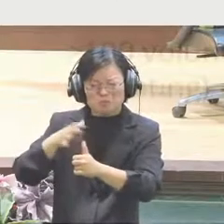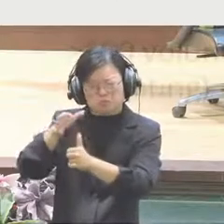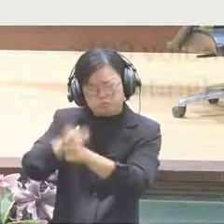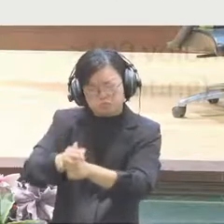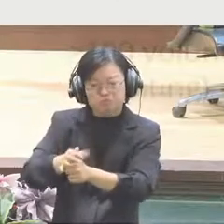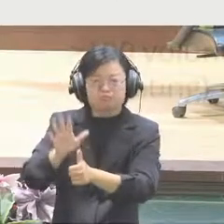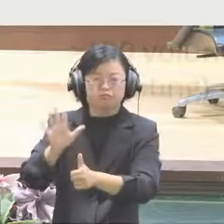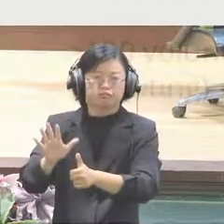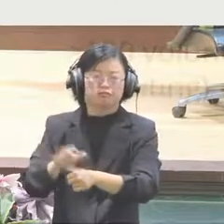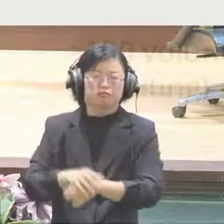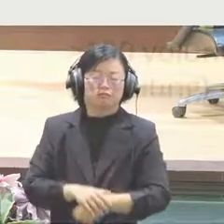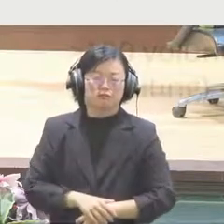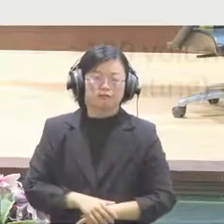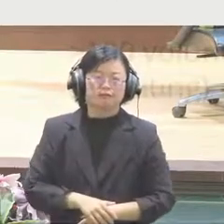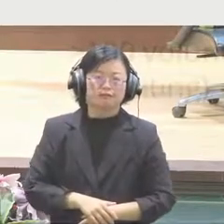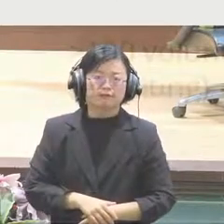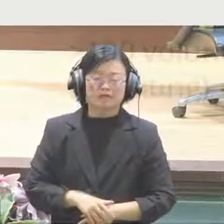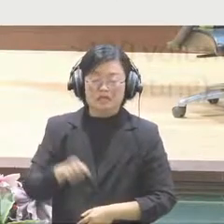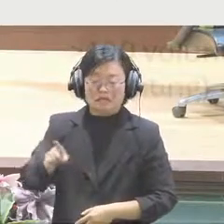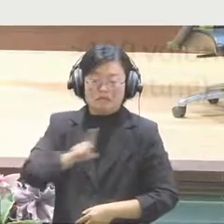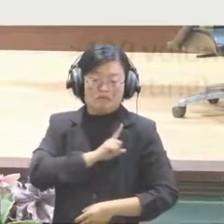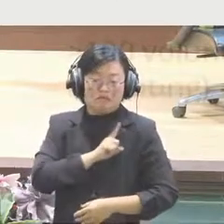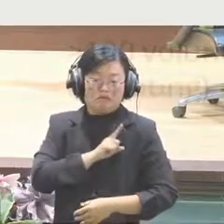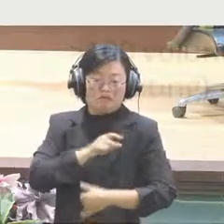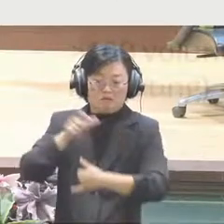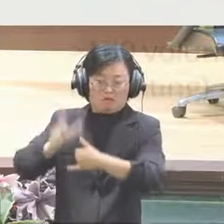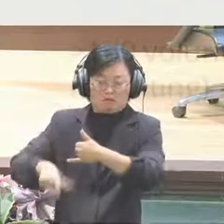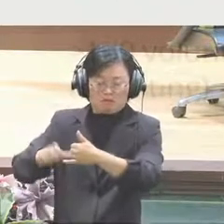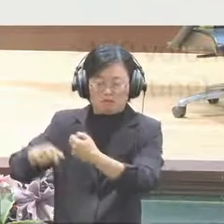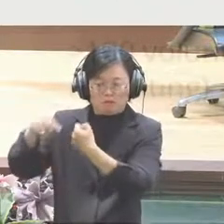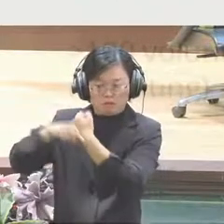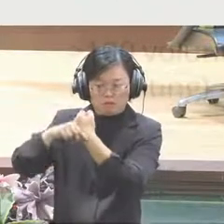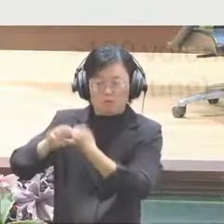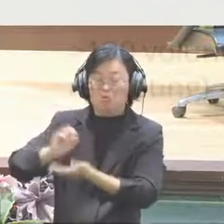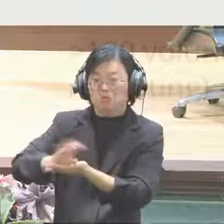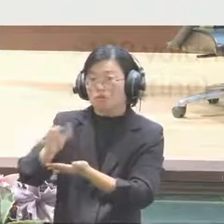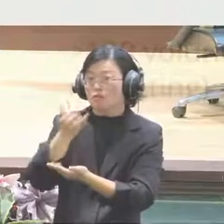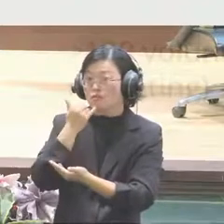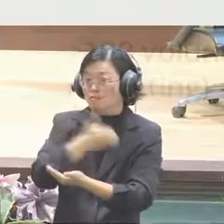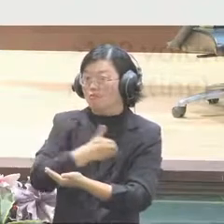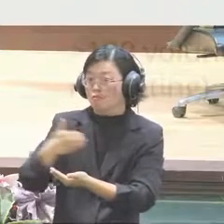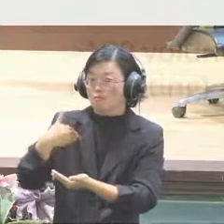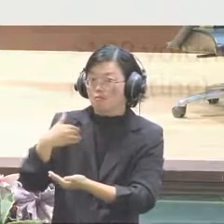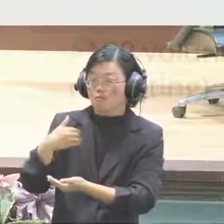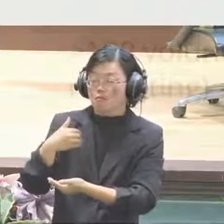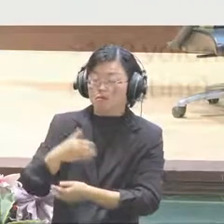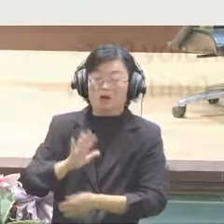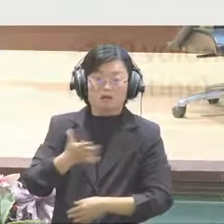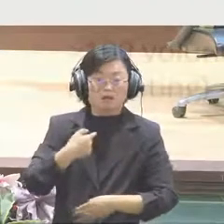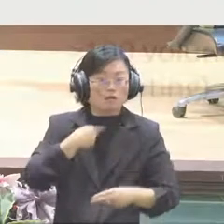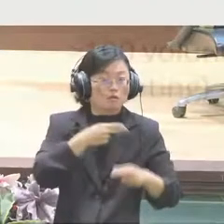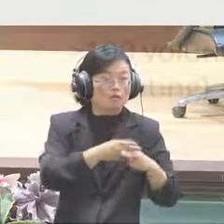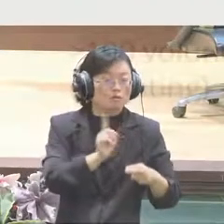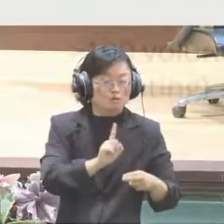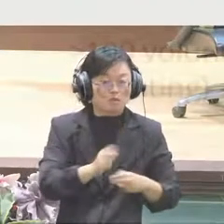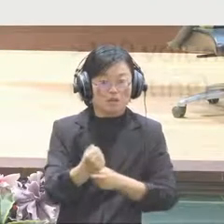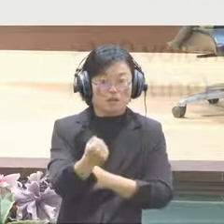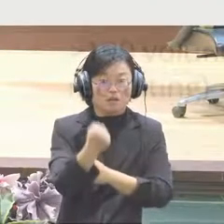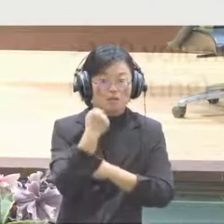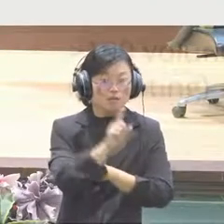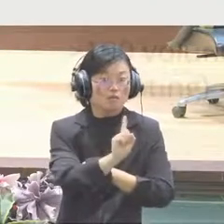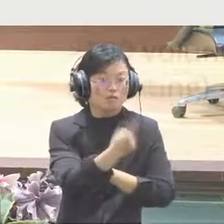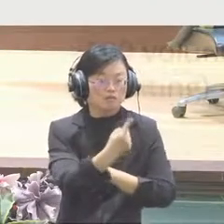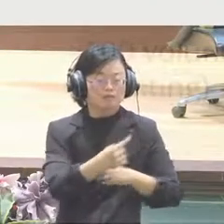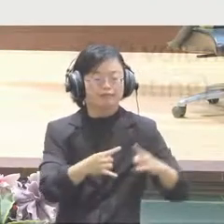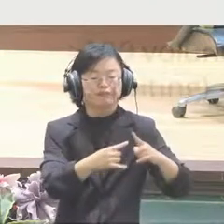by themselves. But we believe that the power comes from people. So we very much depend on